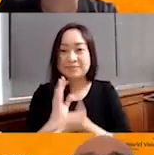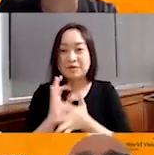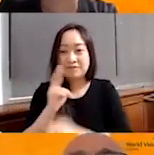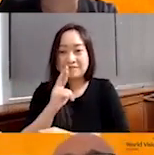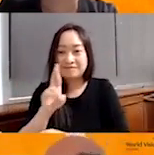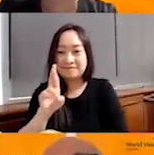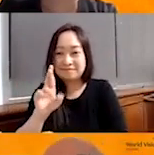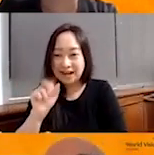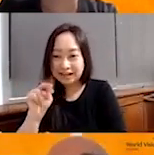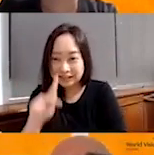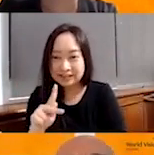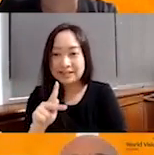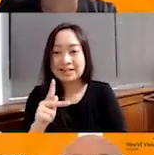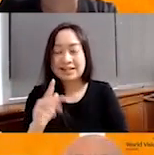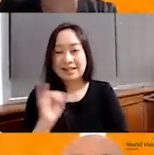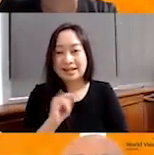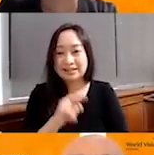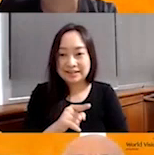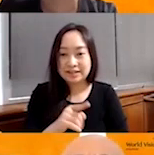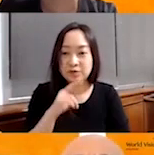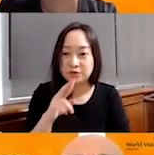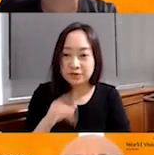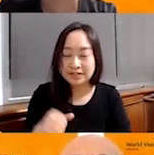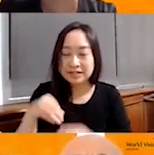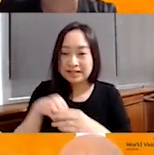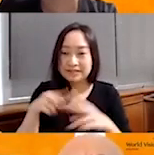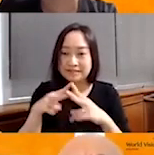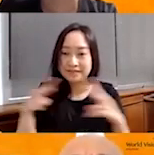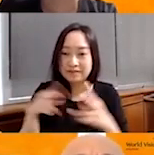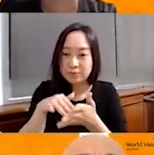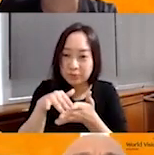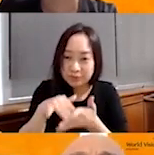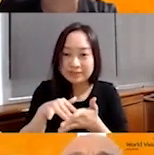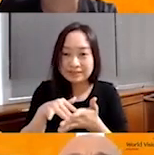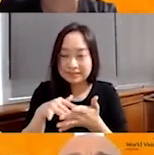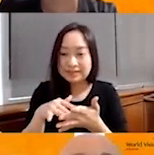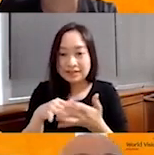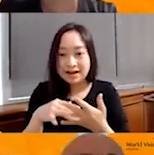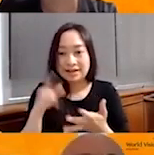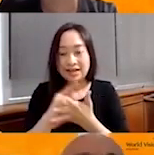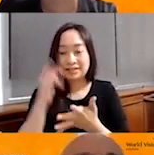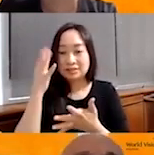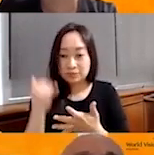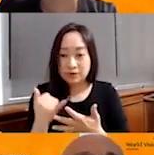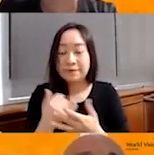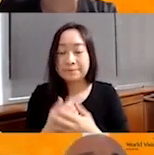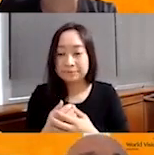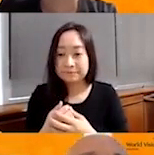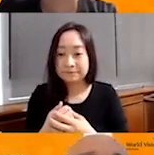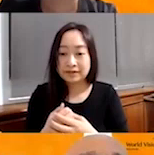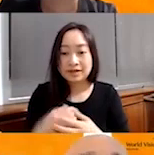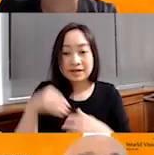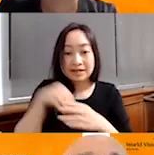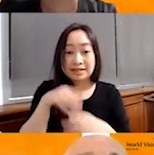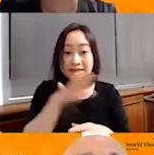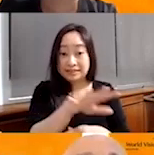And, you know, they are really in a very big niche. That is why, in